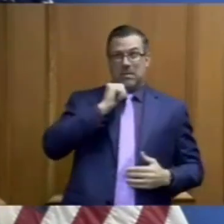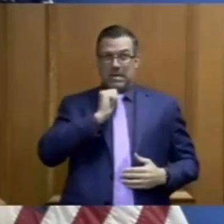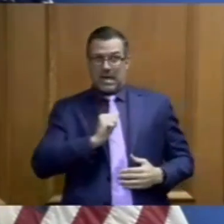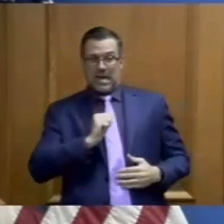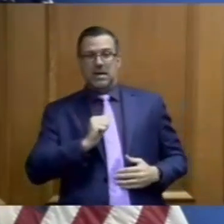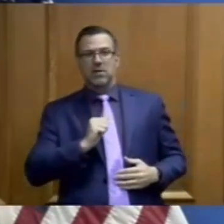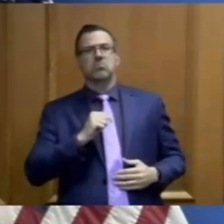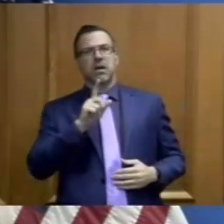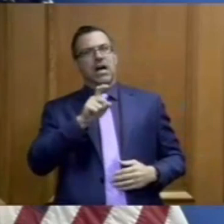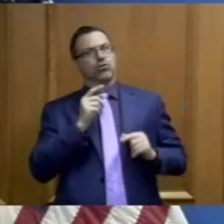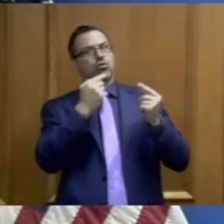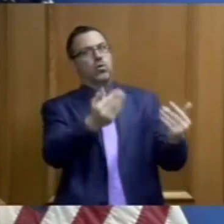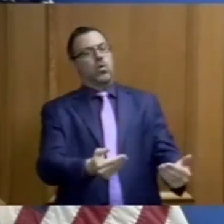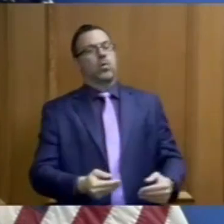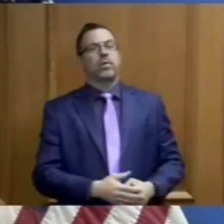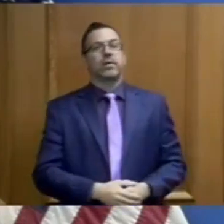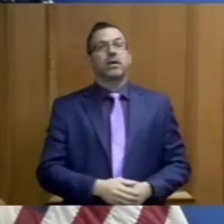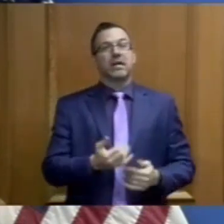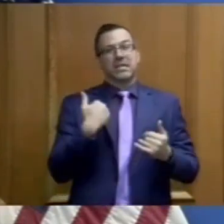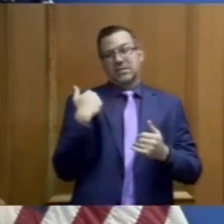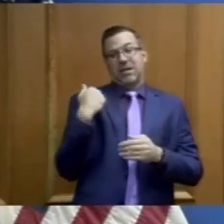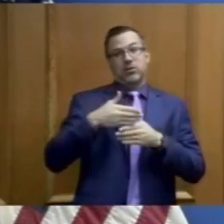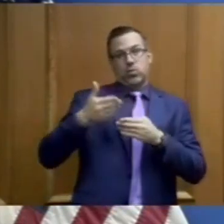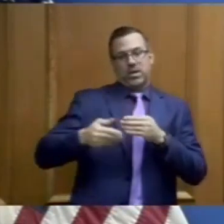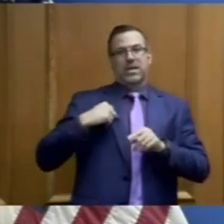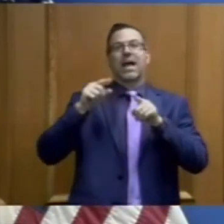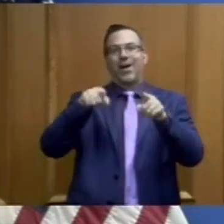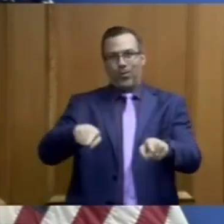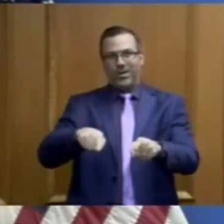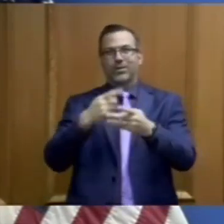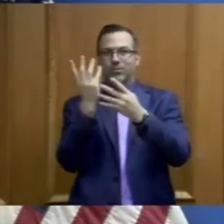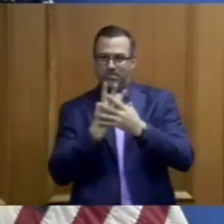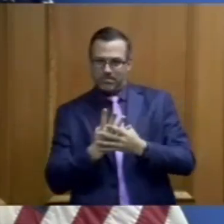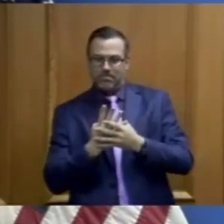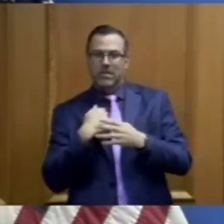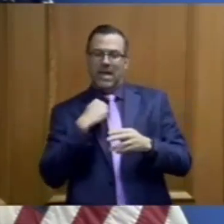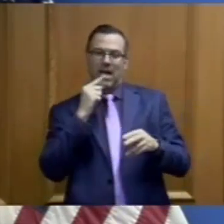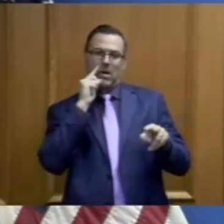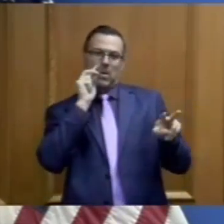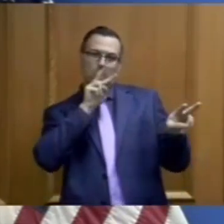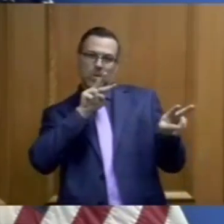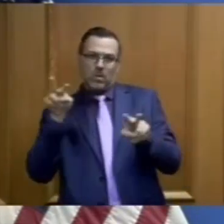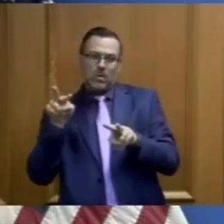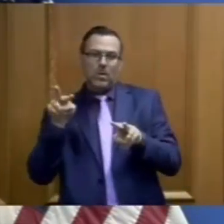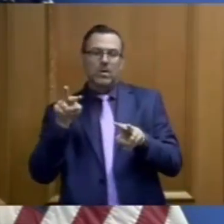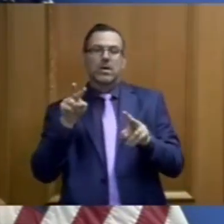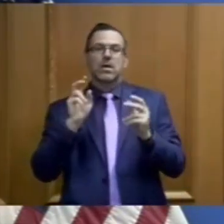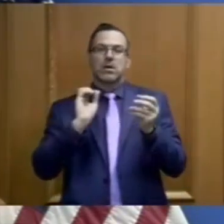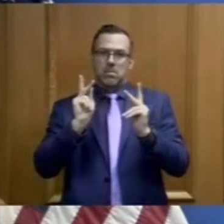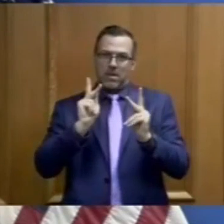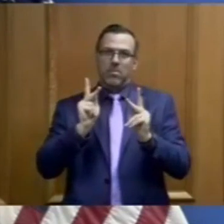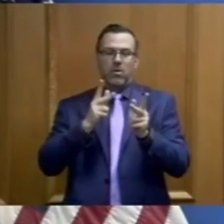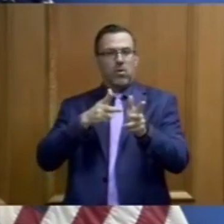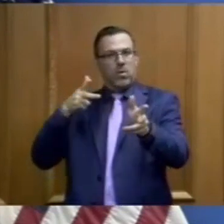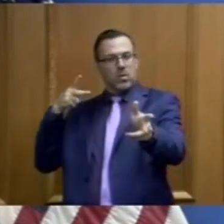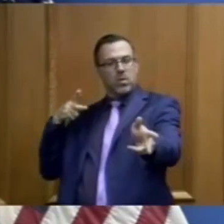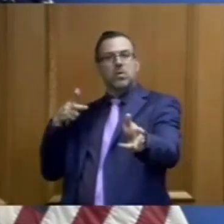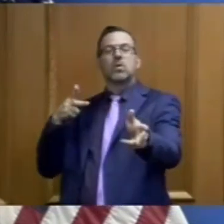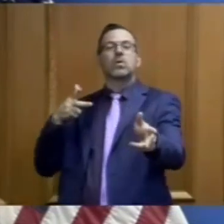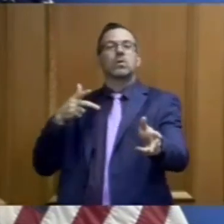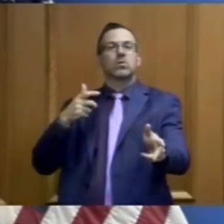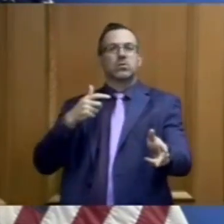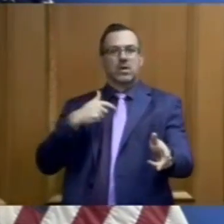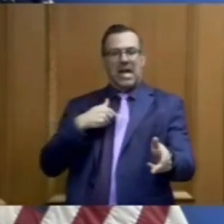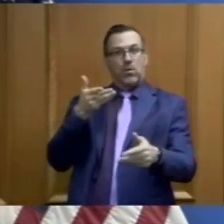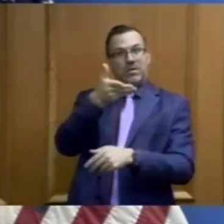testing facilities this weekend and it was inspiring to watch. There were long lines and lots of folks that responded. We had an